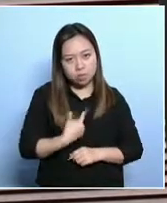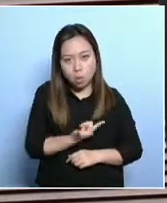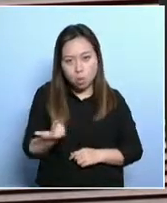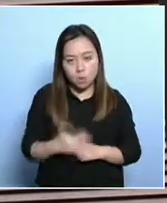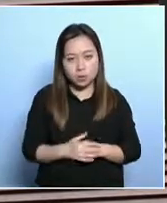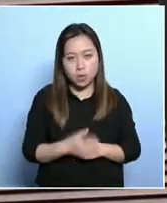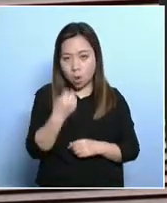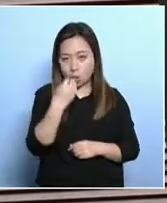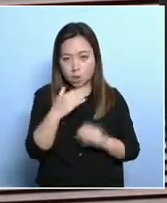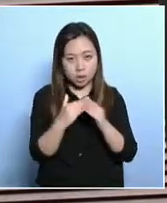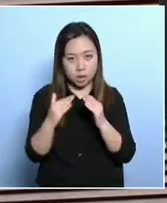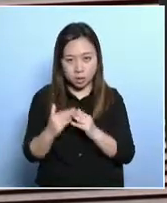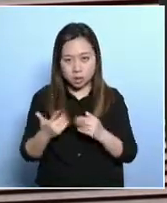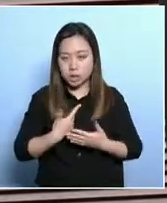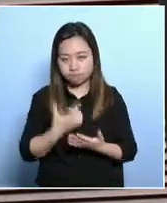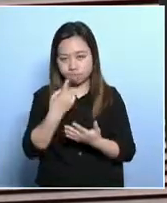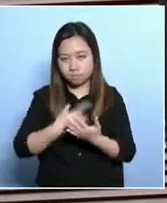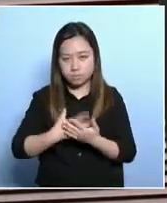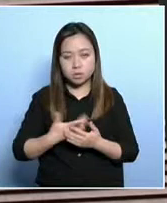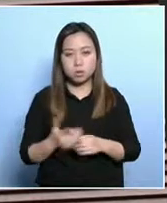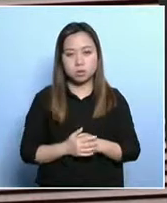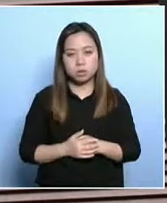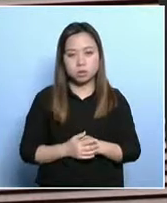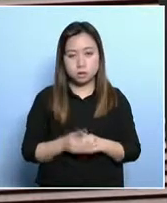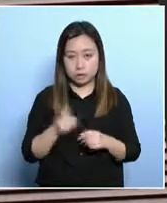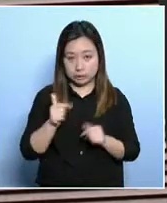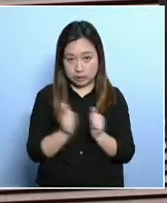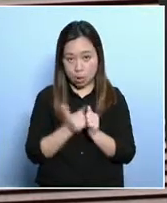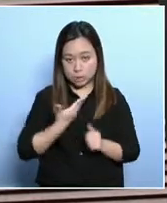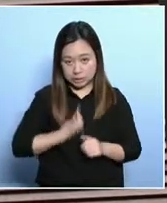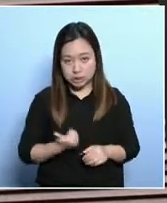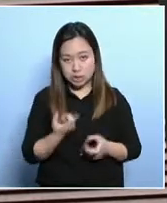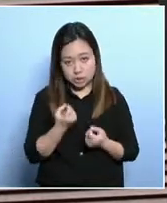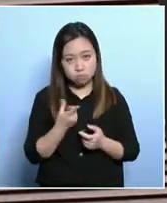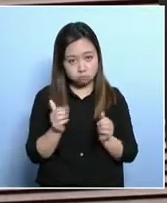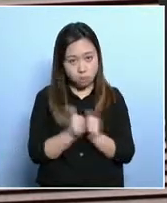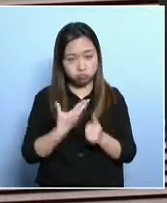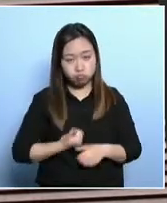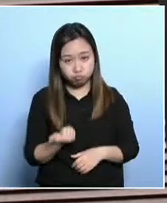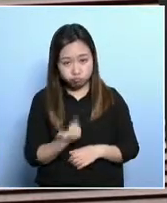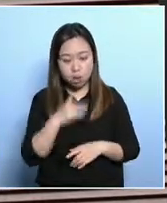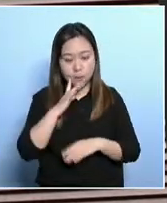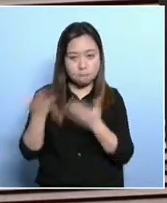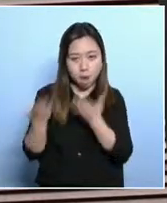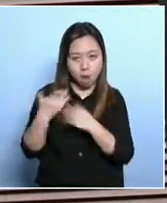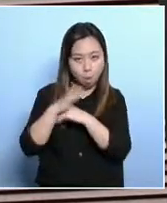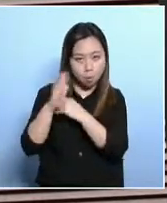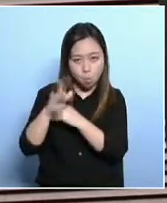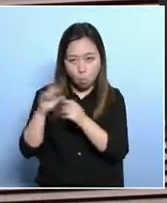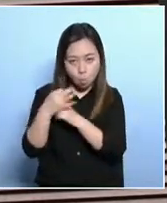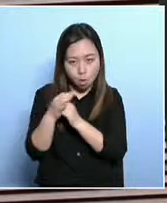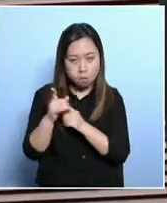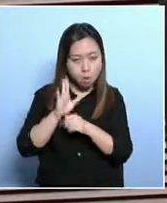places for infants or young children. Now, so